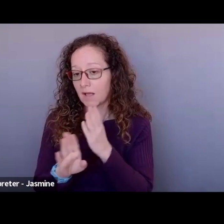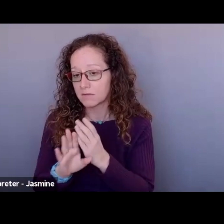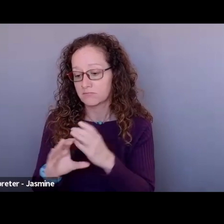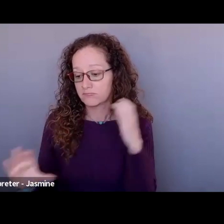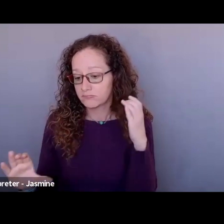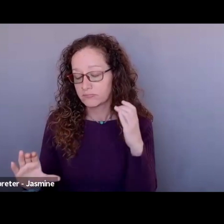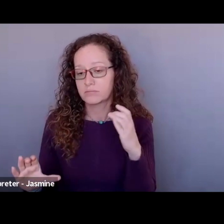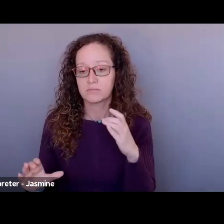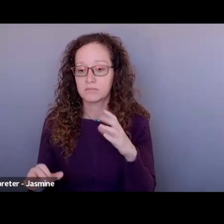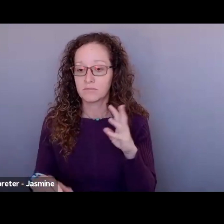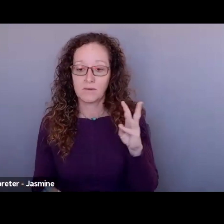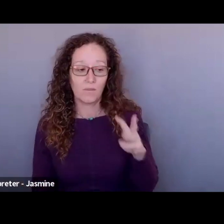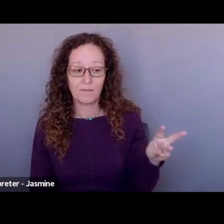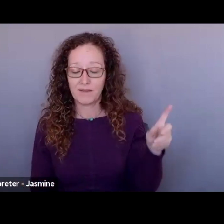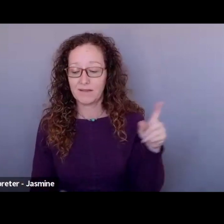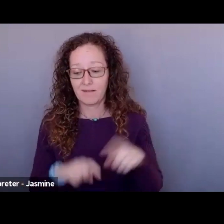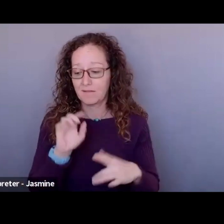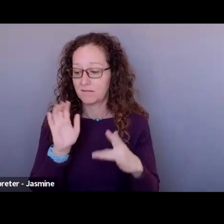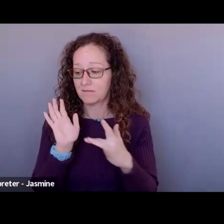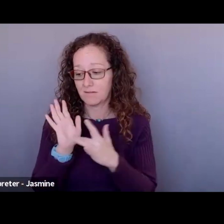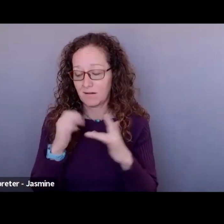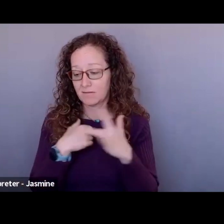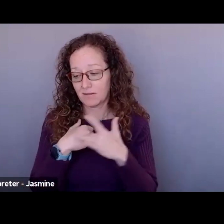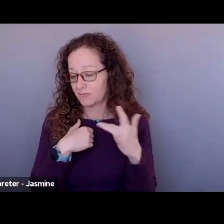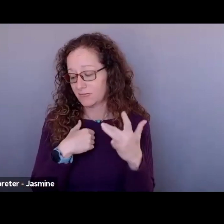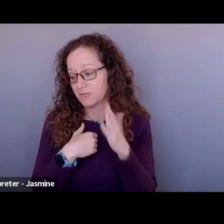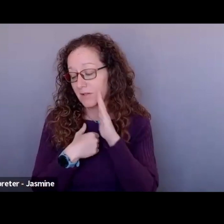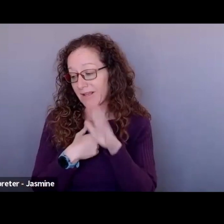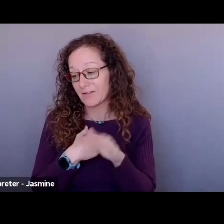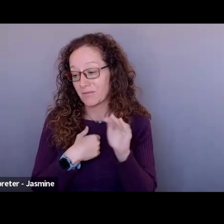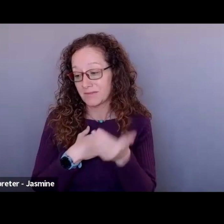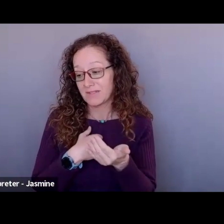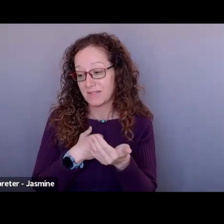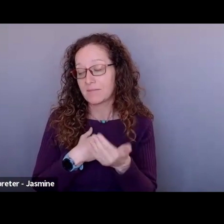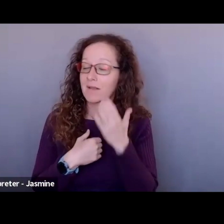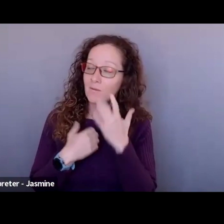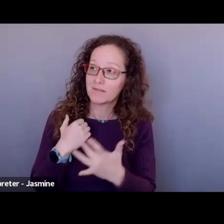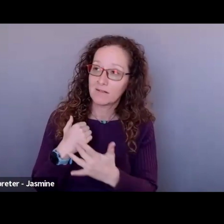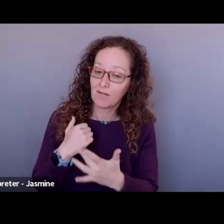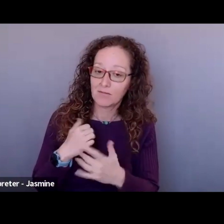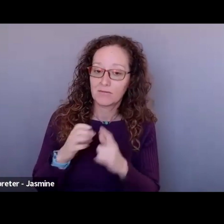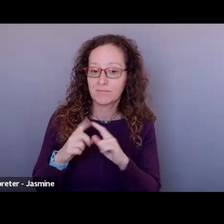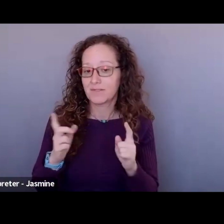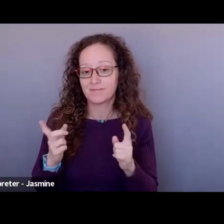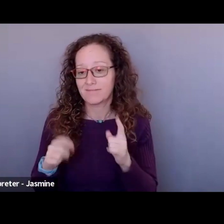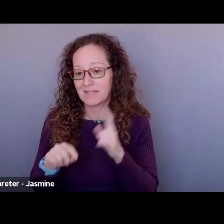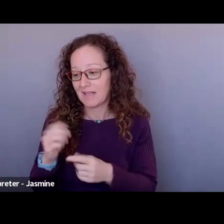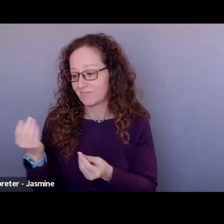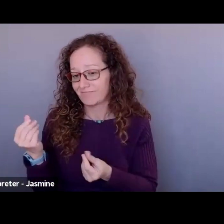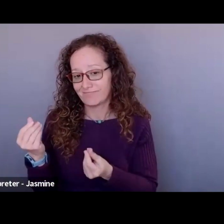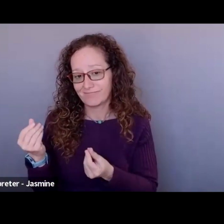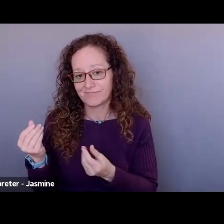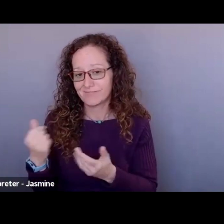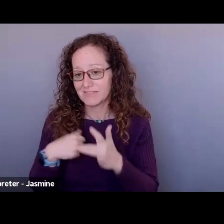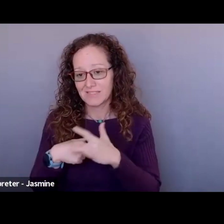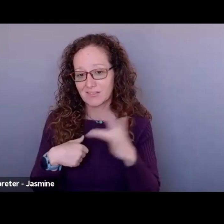is not something we can touch. And he's like, I know that that sounds, you know, it is technology, but it's, it's not something we can touch. And that's why